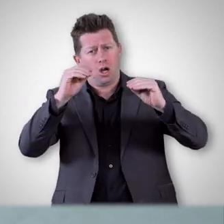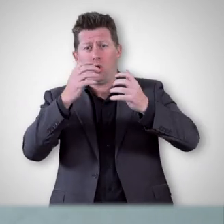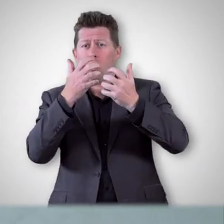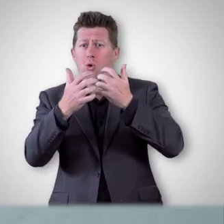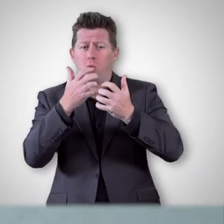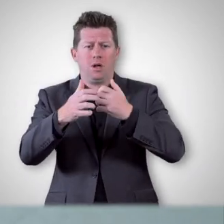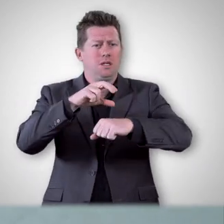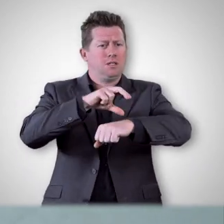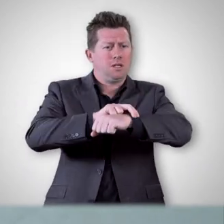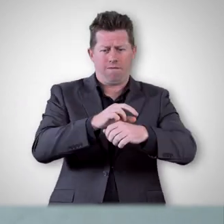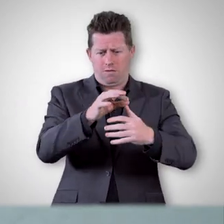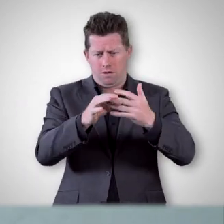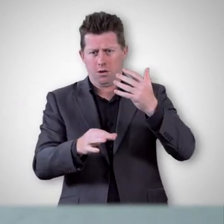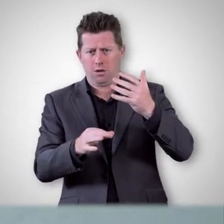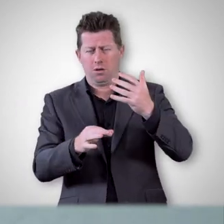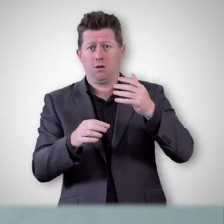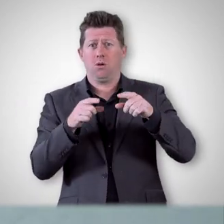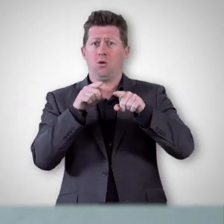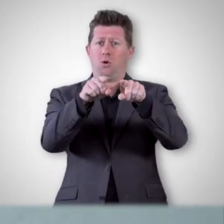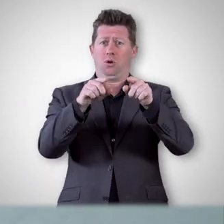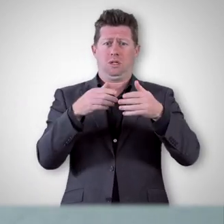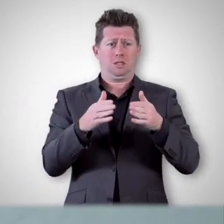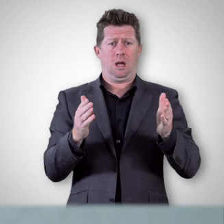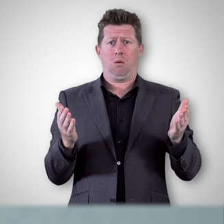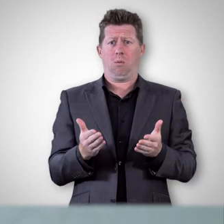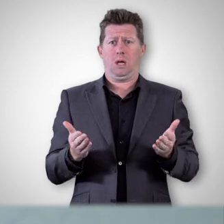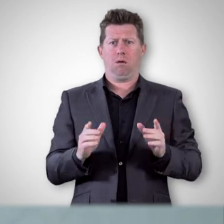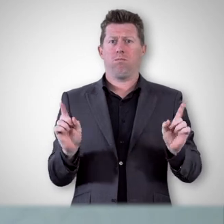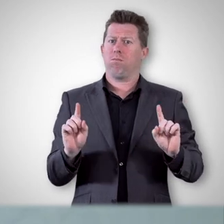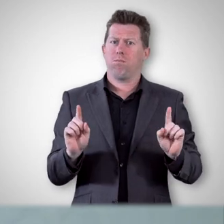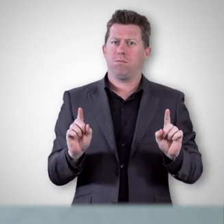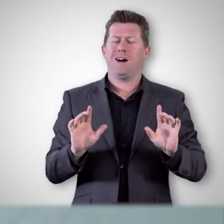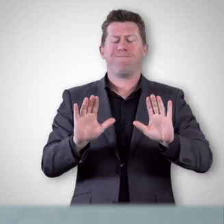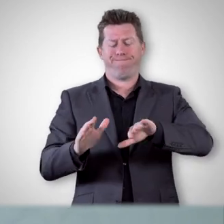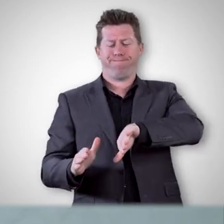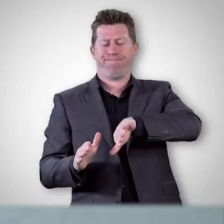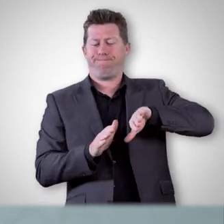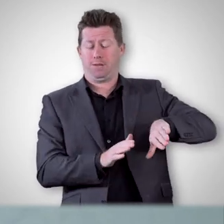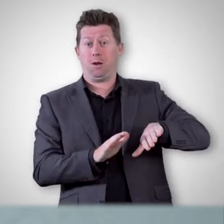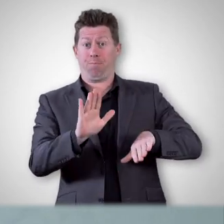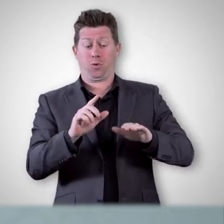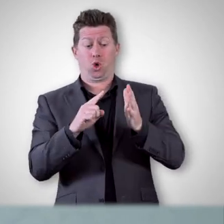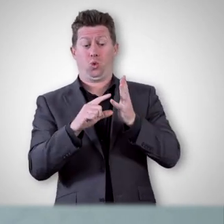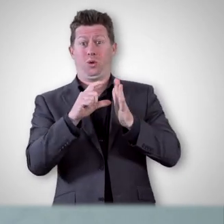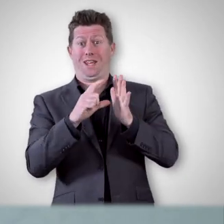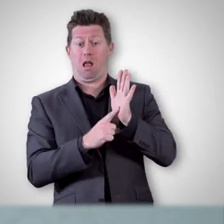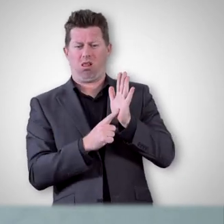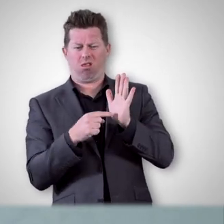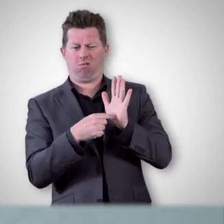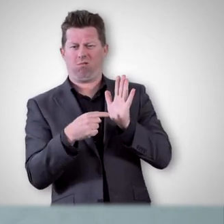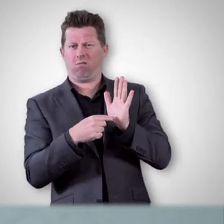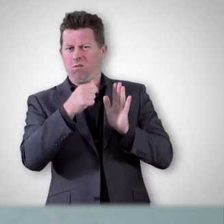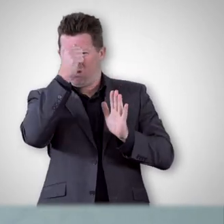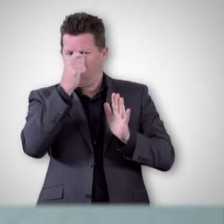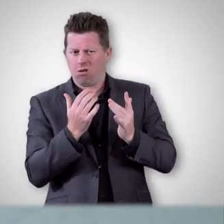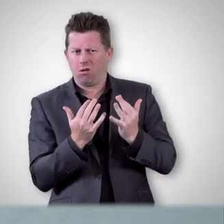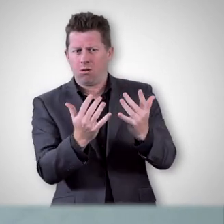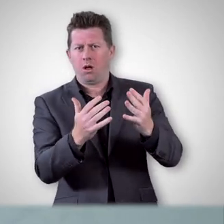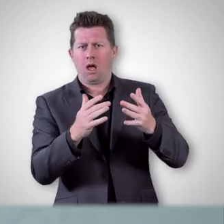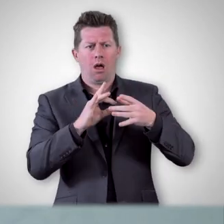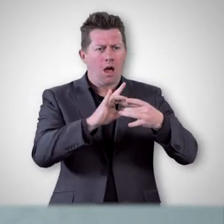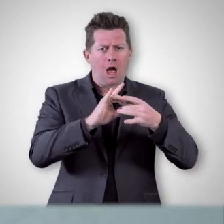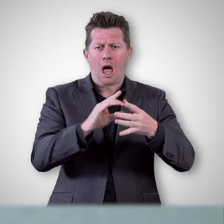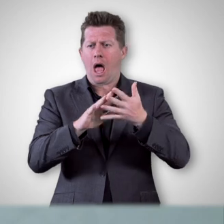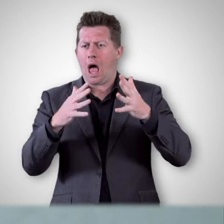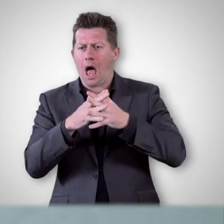higher education. So where should you get started? Set aside the official definition of UDL, you know,